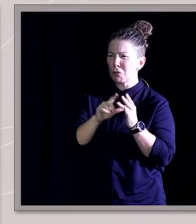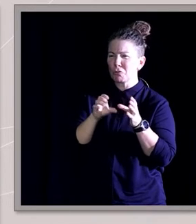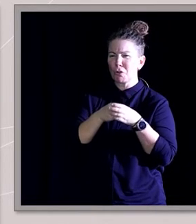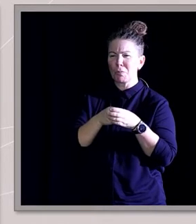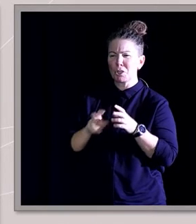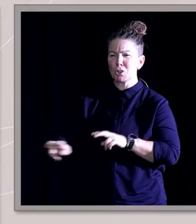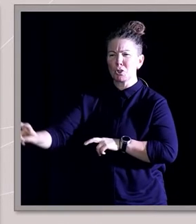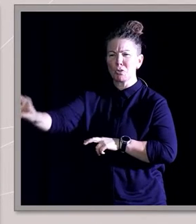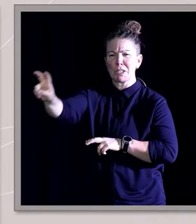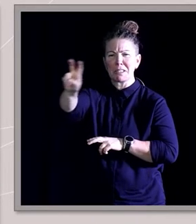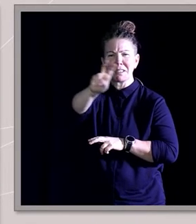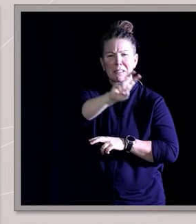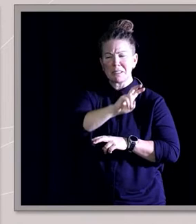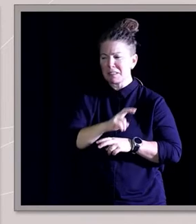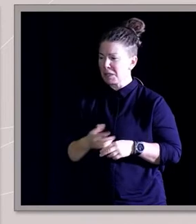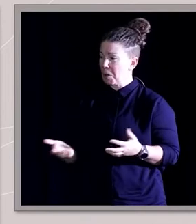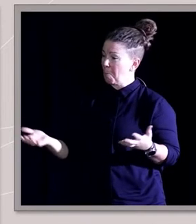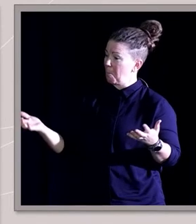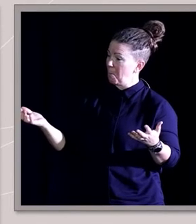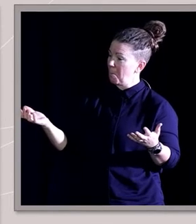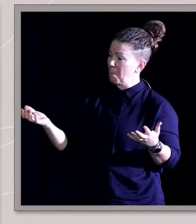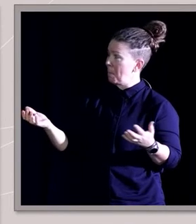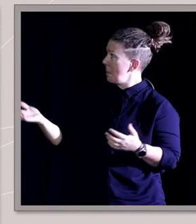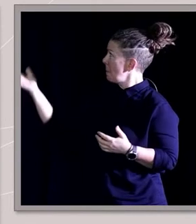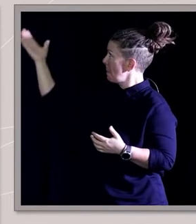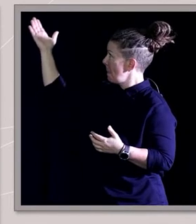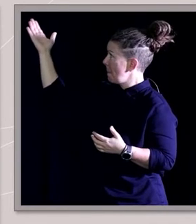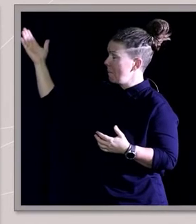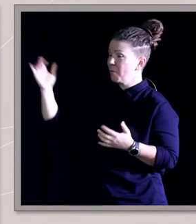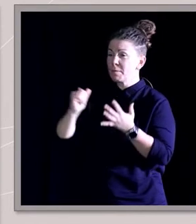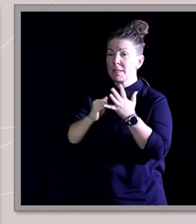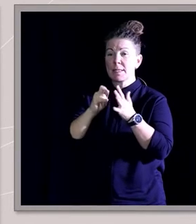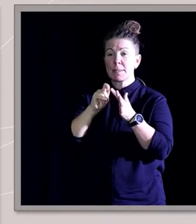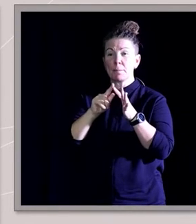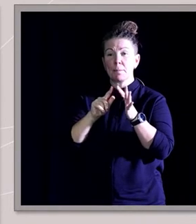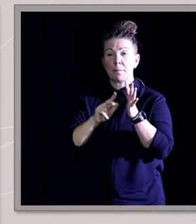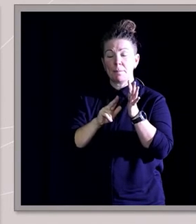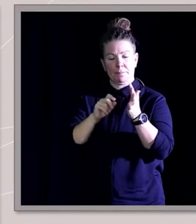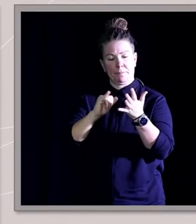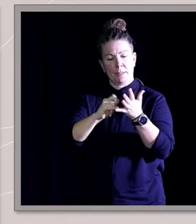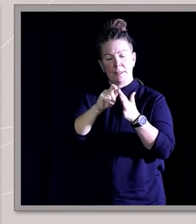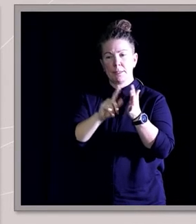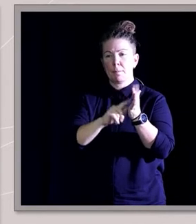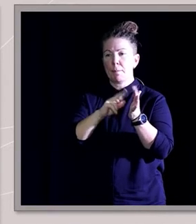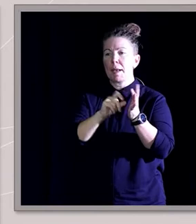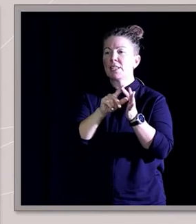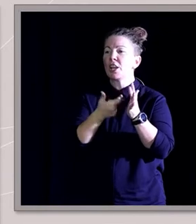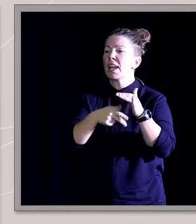country for years on end. This is from Splendor in the Grass in 2017, main stage, Sunday night.